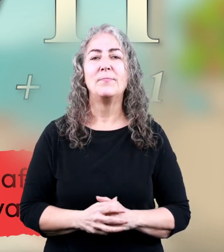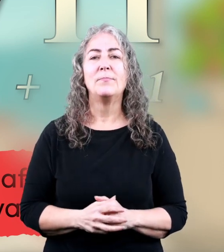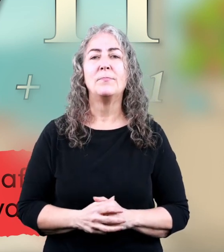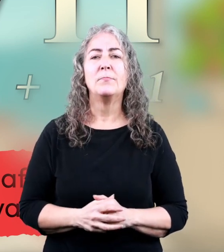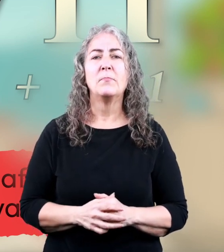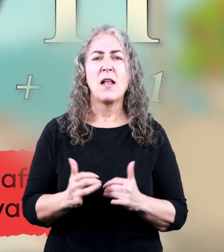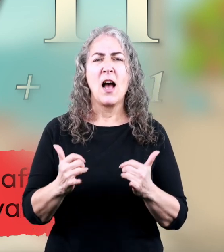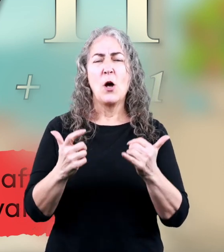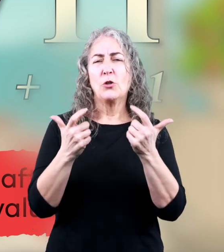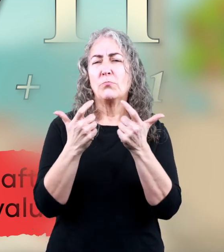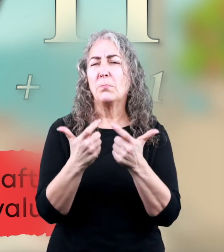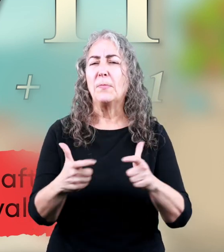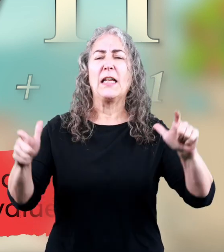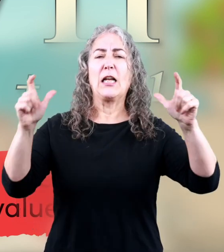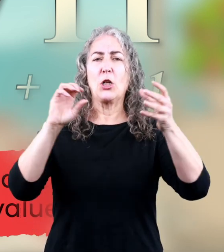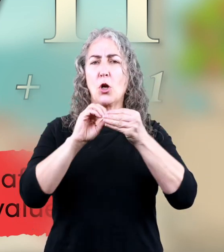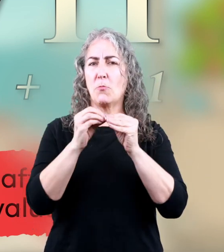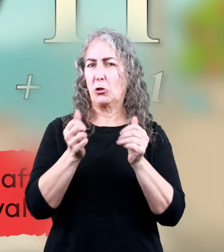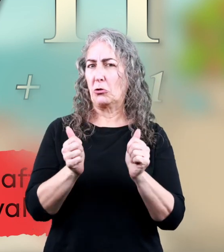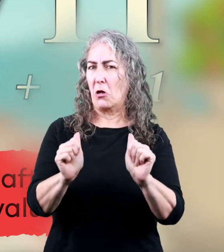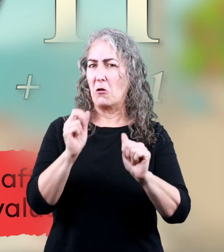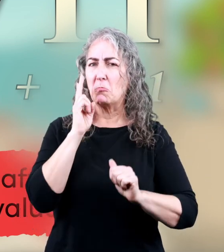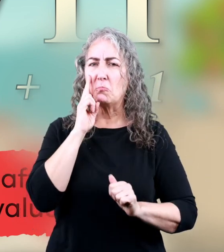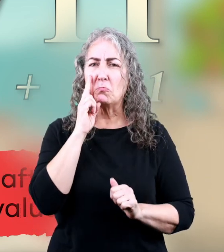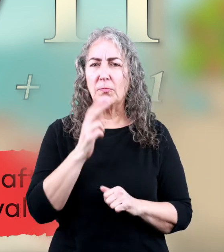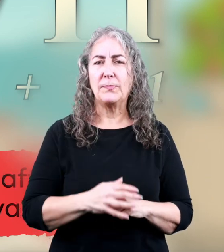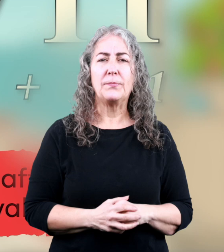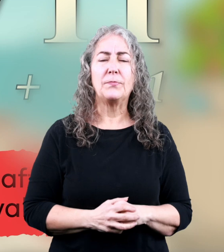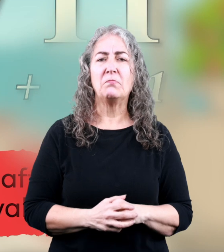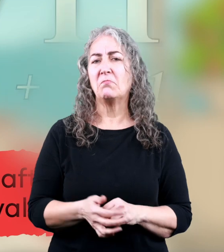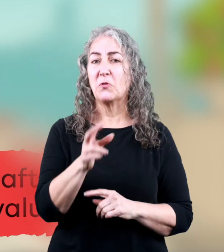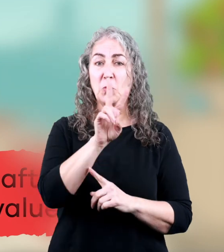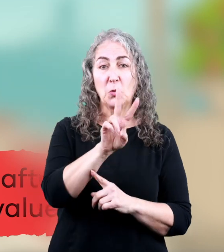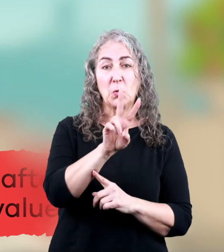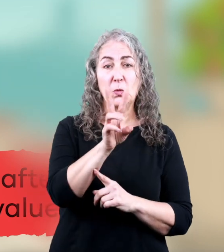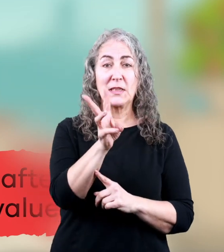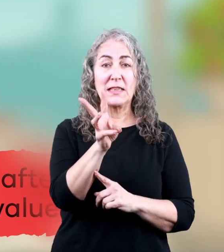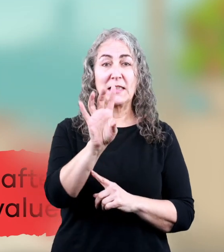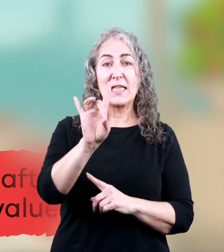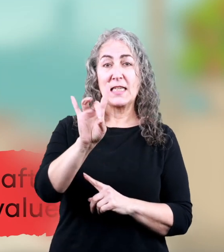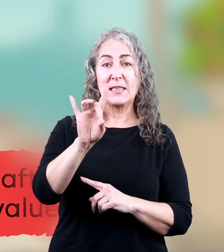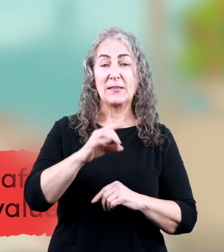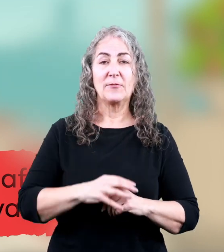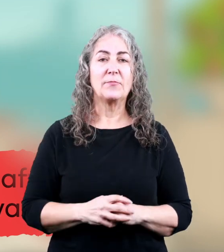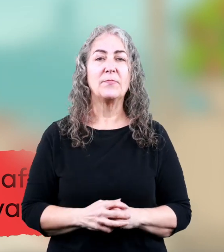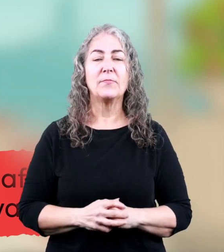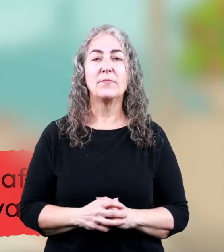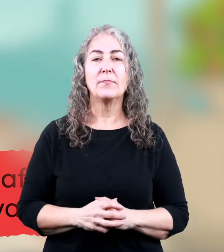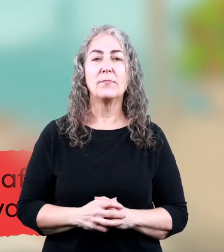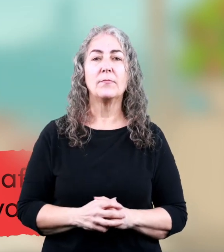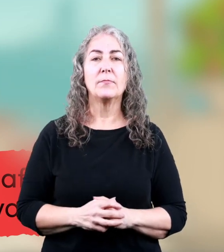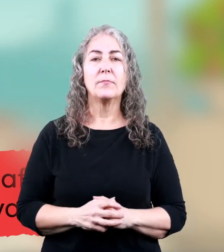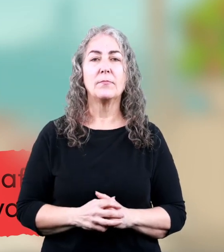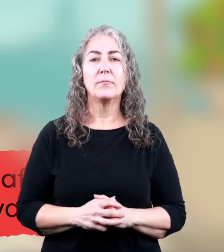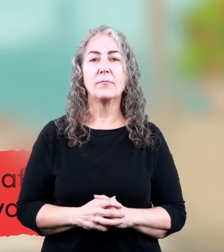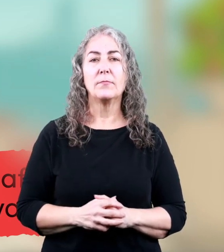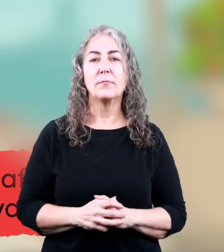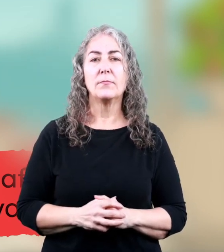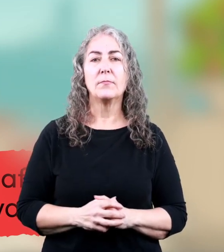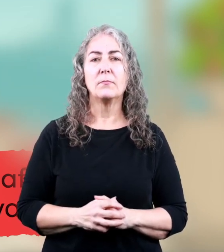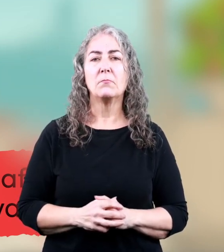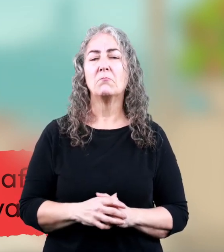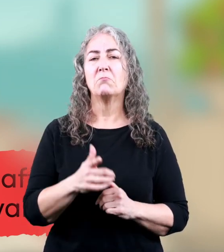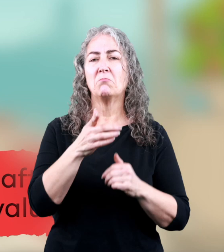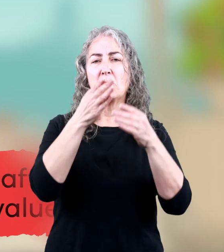this! Let's try an even bigger number. How would you write the number 268?